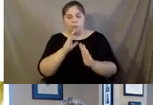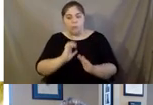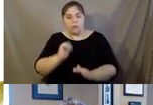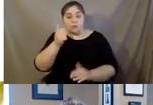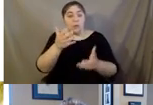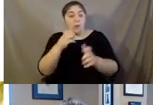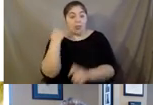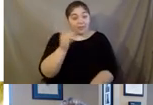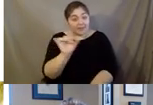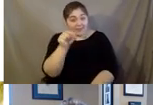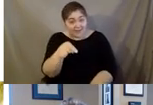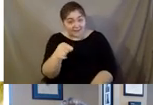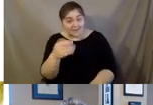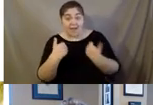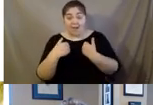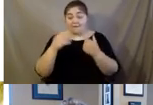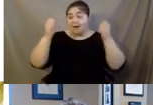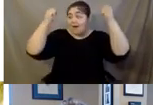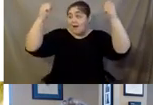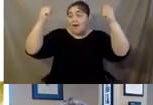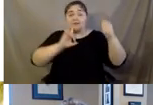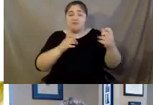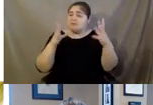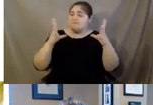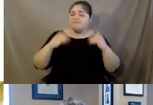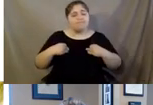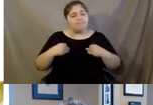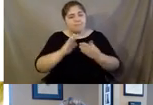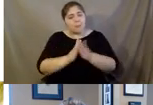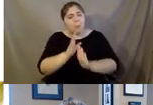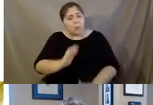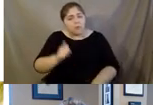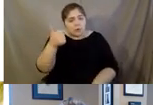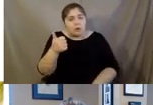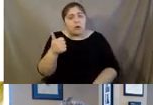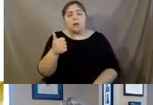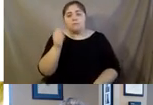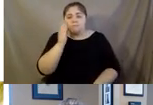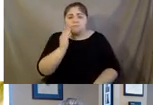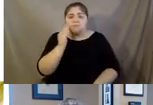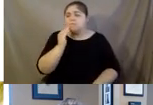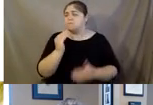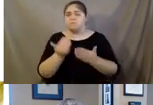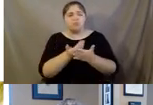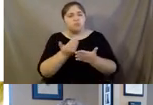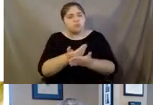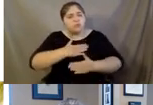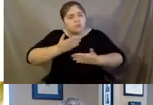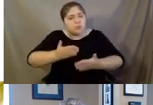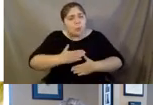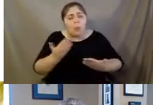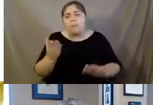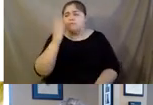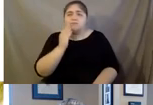this right to have those pom poms and to embrace aging and to experience new joy, to